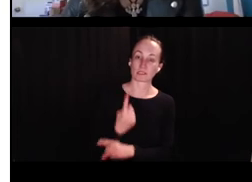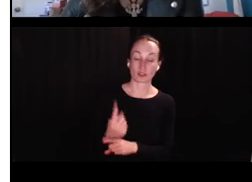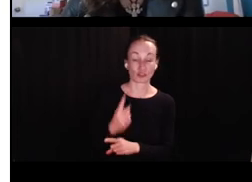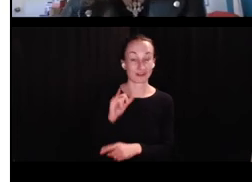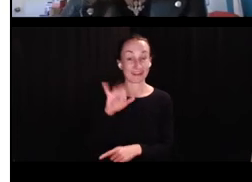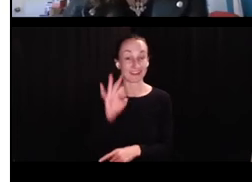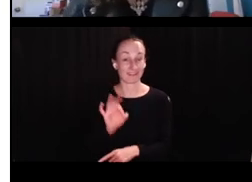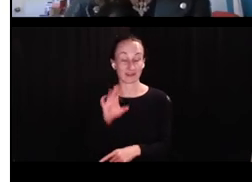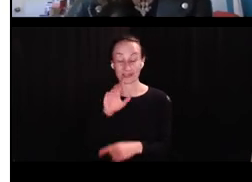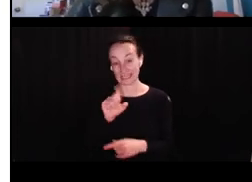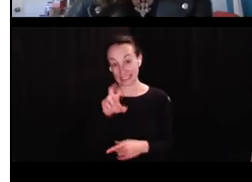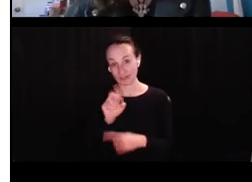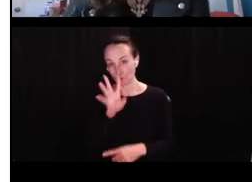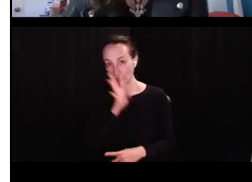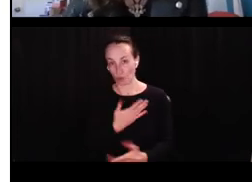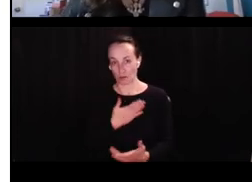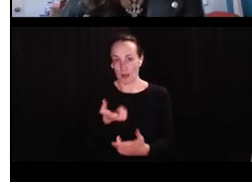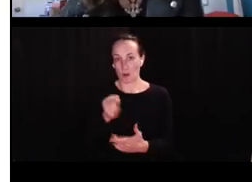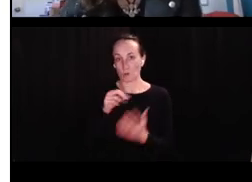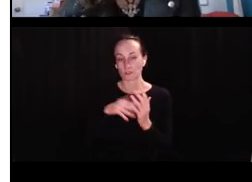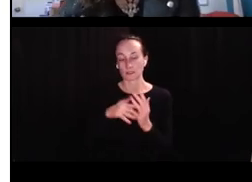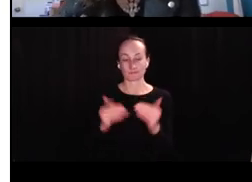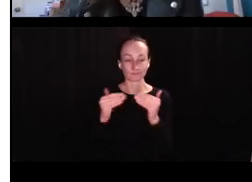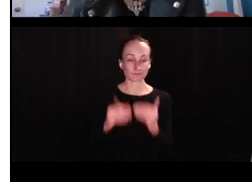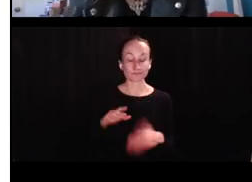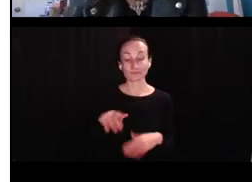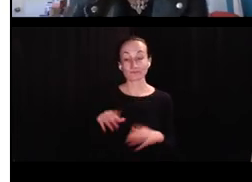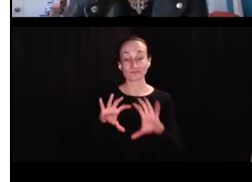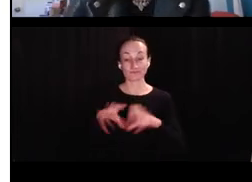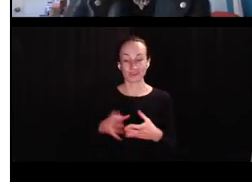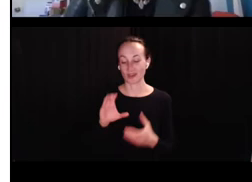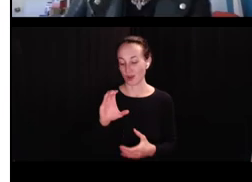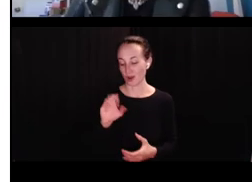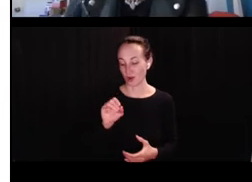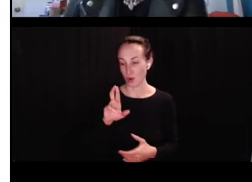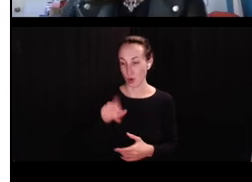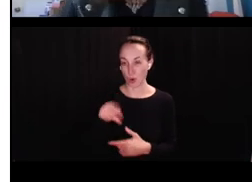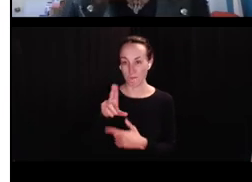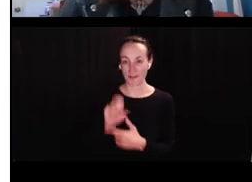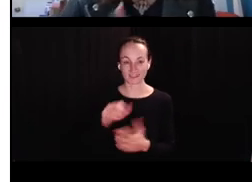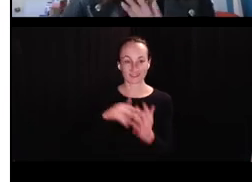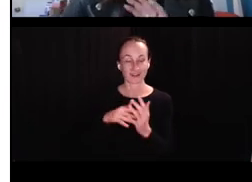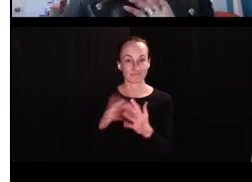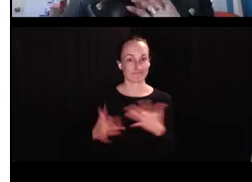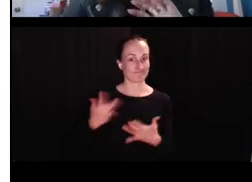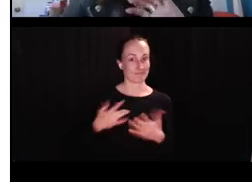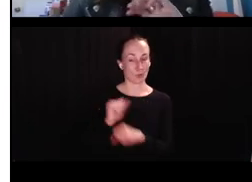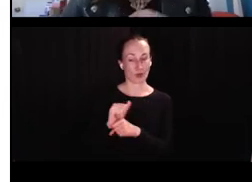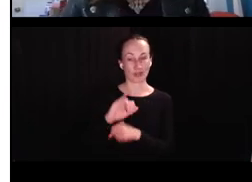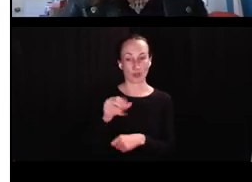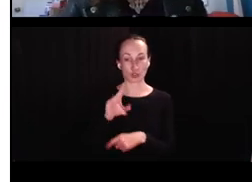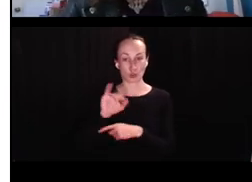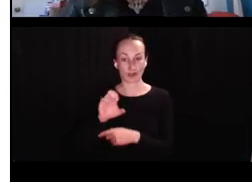-regularizations, even if we were to ignore my behavioral study. So here's the corpus study, which is, um,